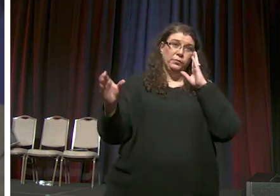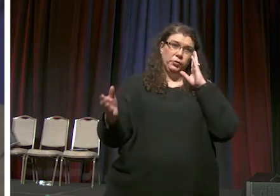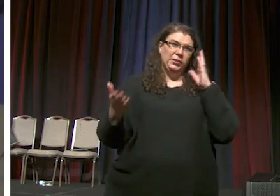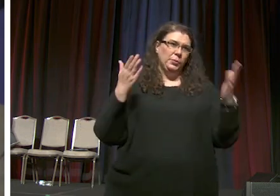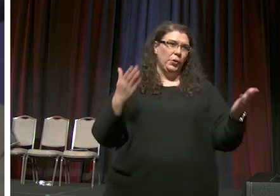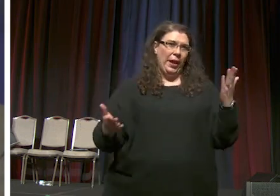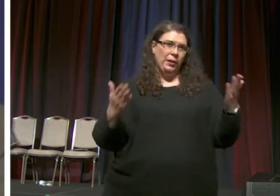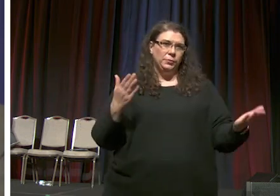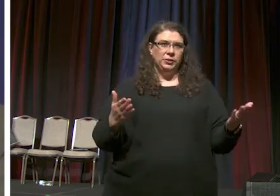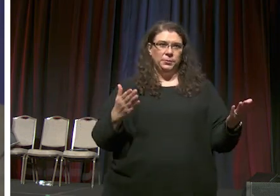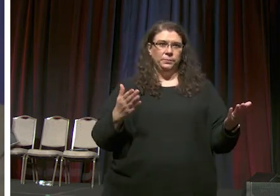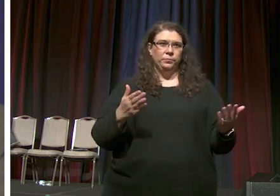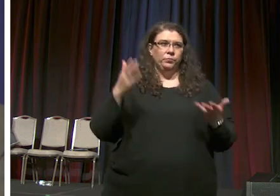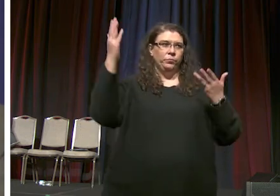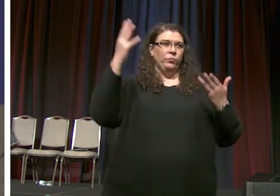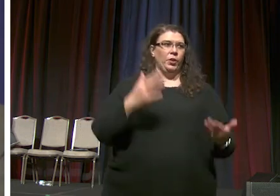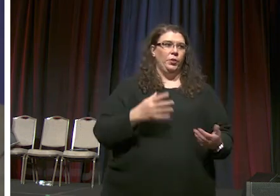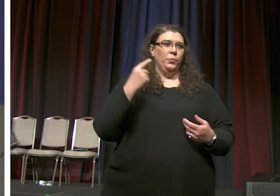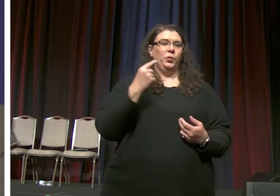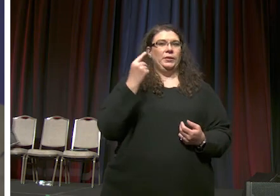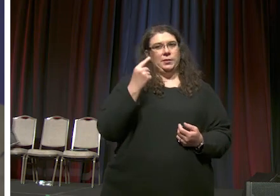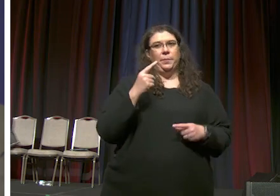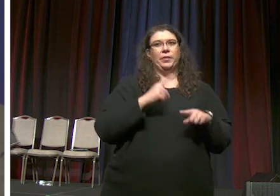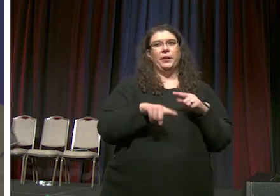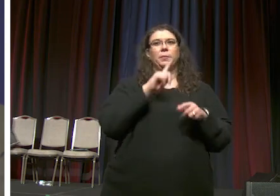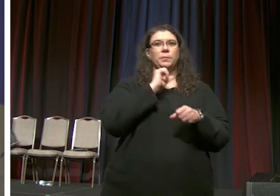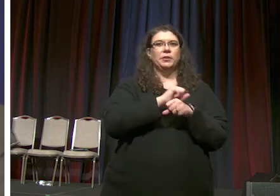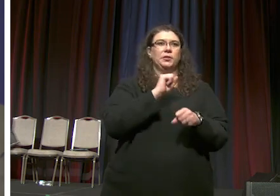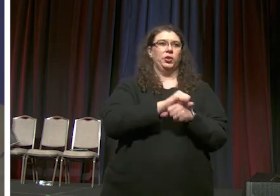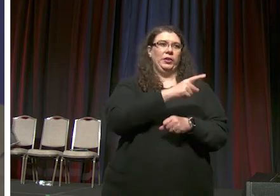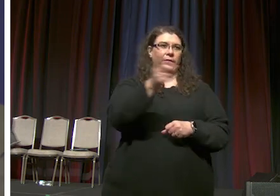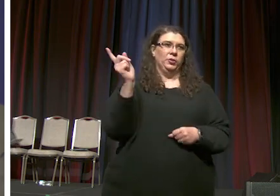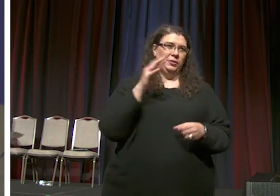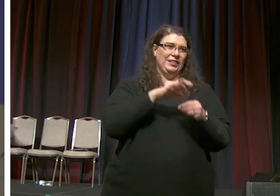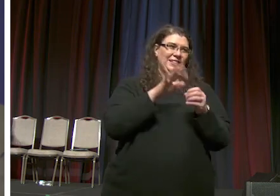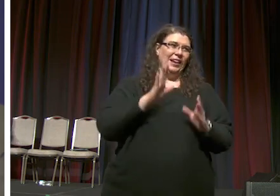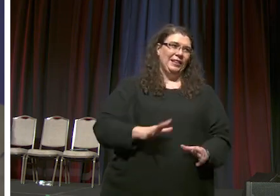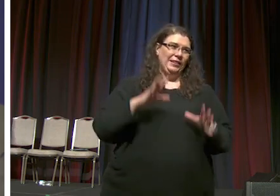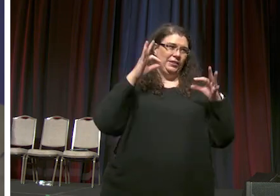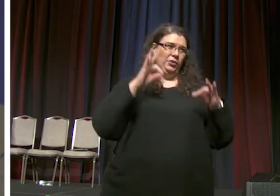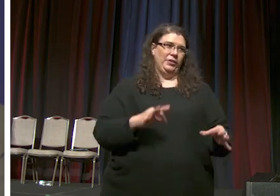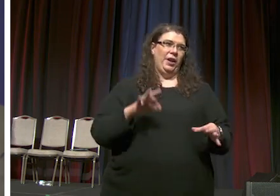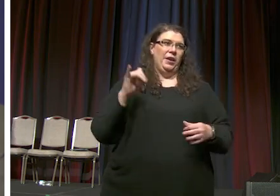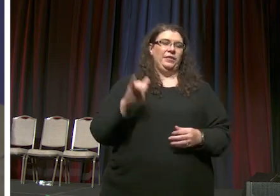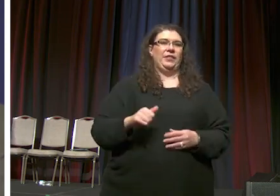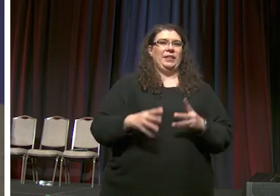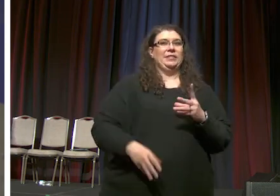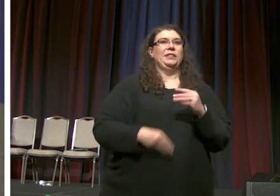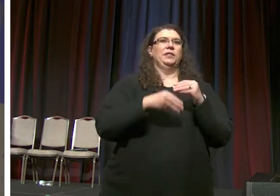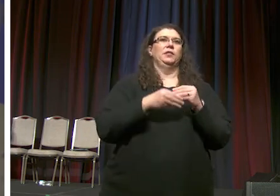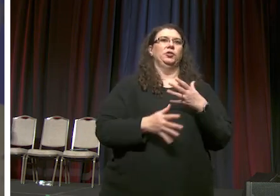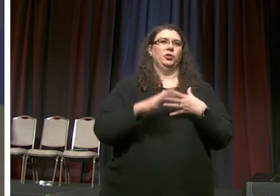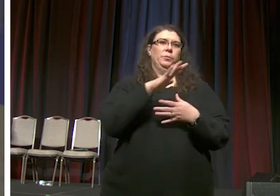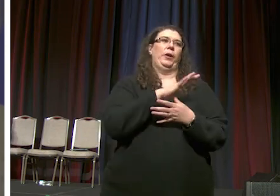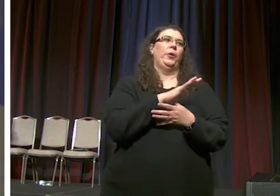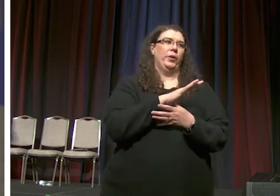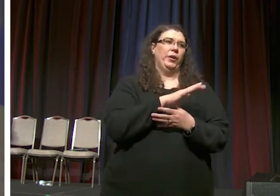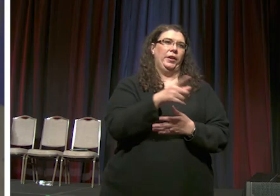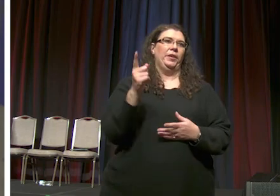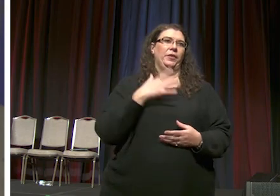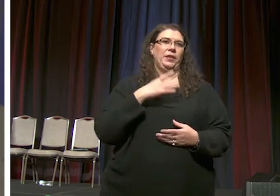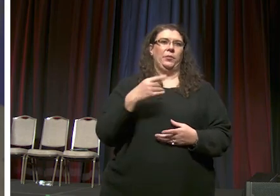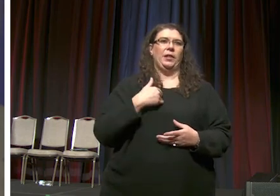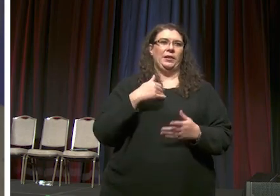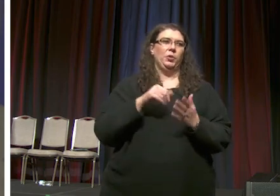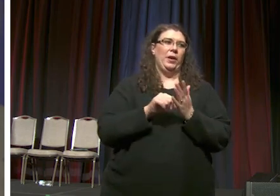perhaps uh to bring something forward but certainly for the delegates to decide if that's a an additional priority that they'd